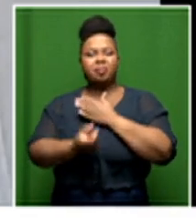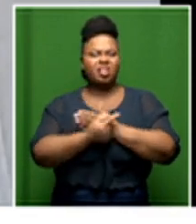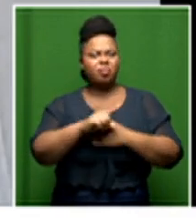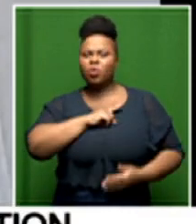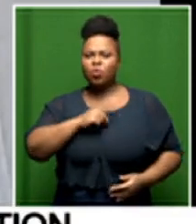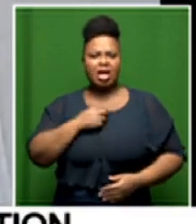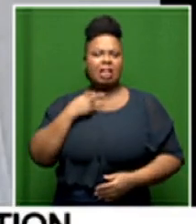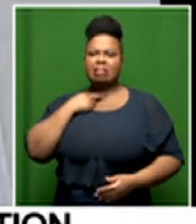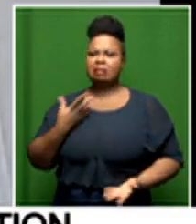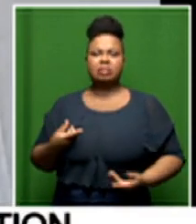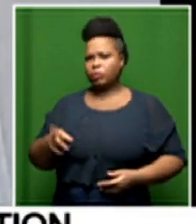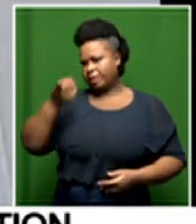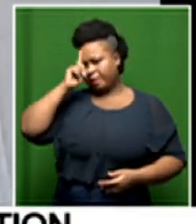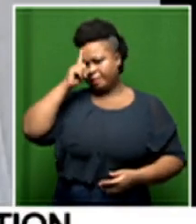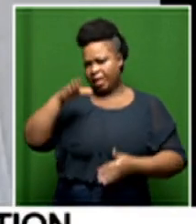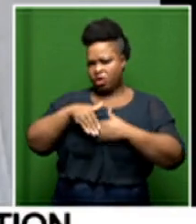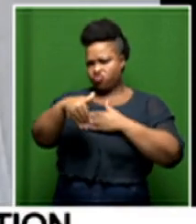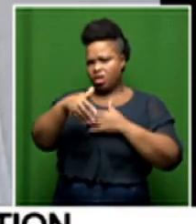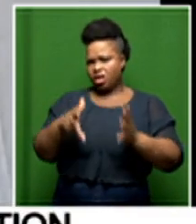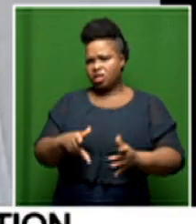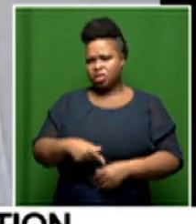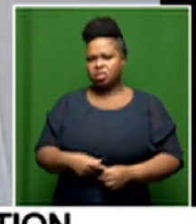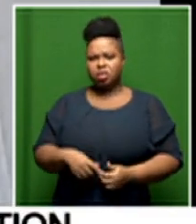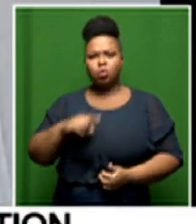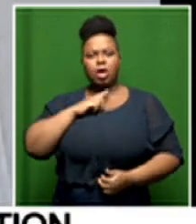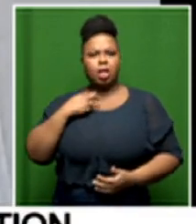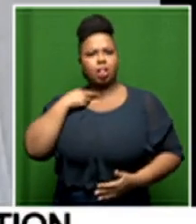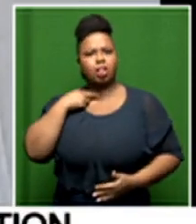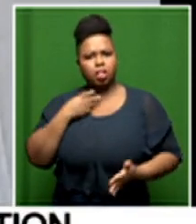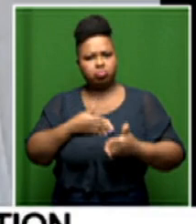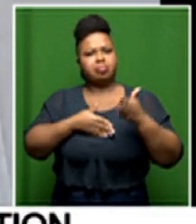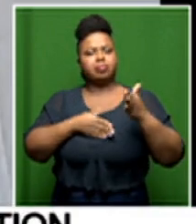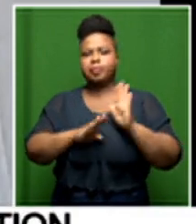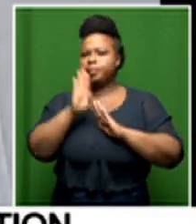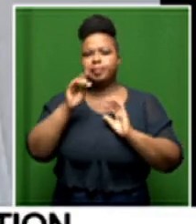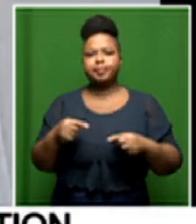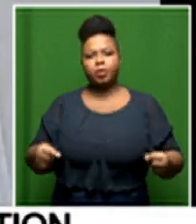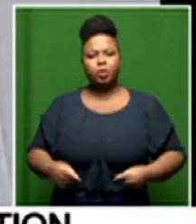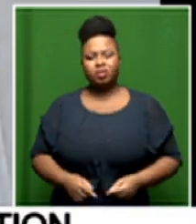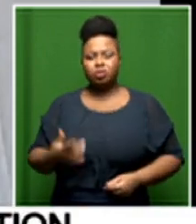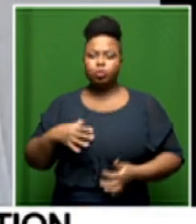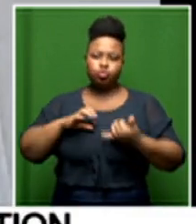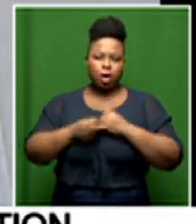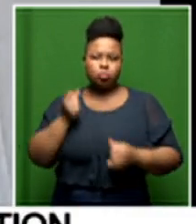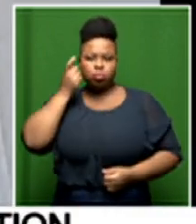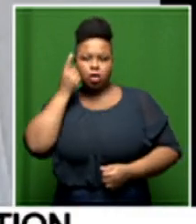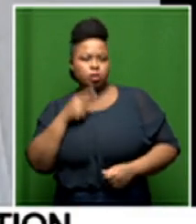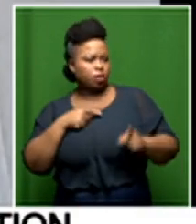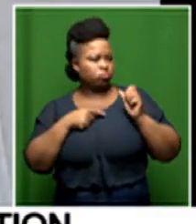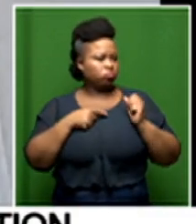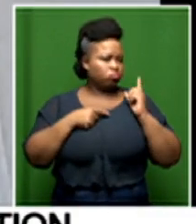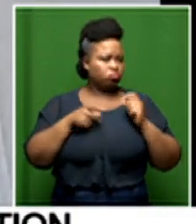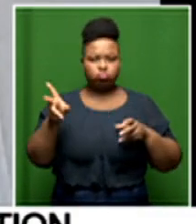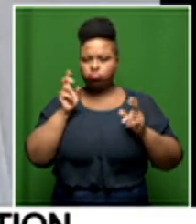you know some black cricketers back so it's really to just try to understand all the complaints in relation to